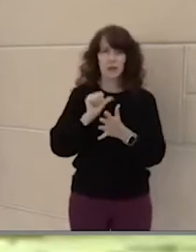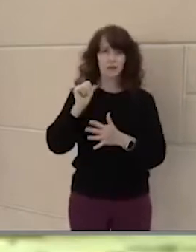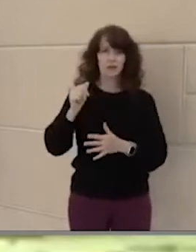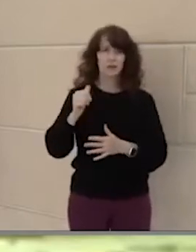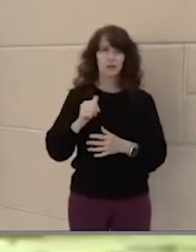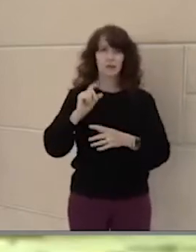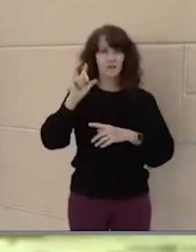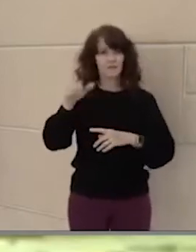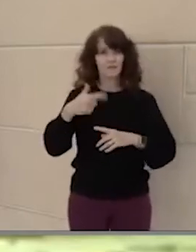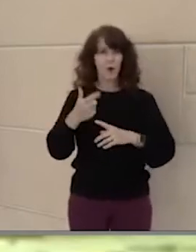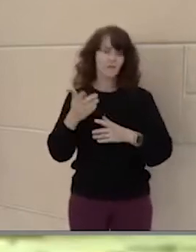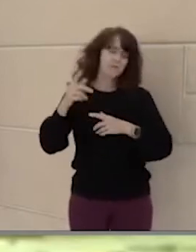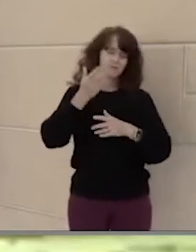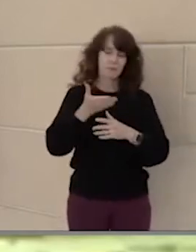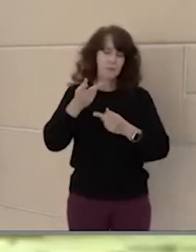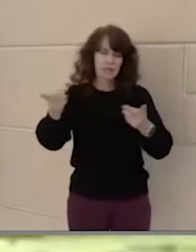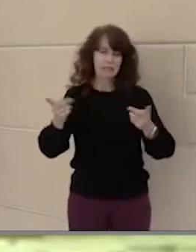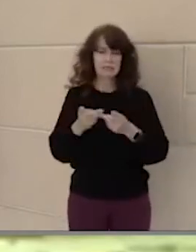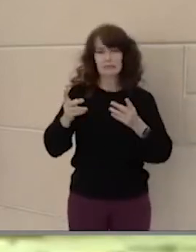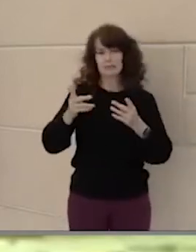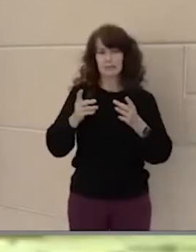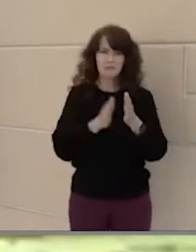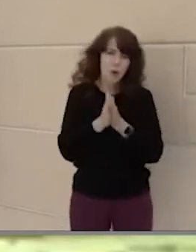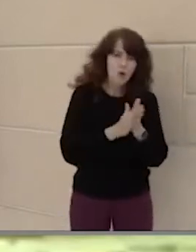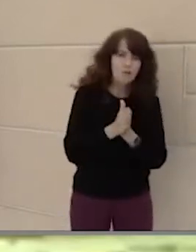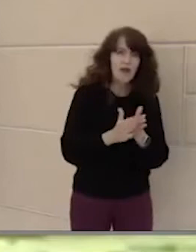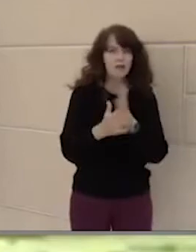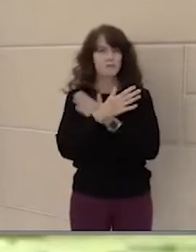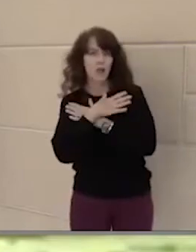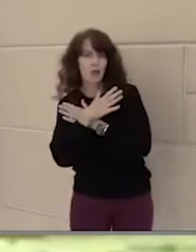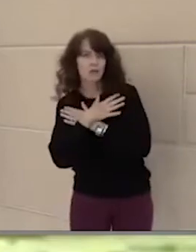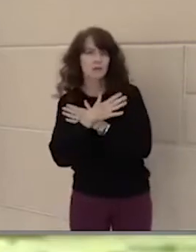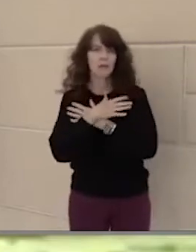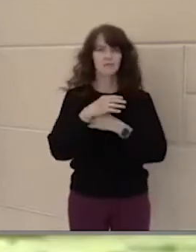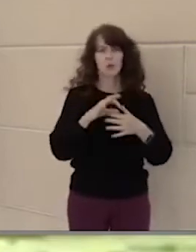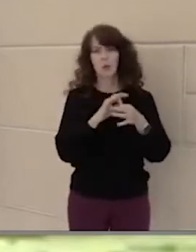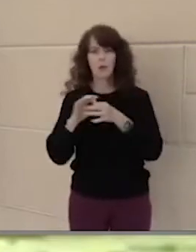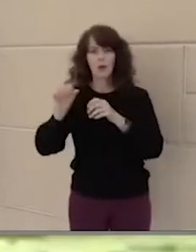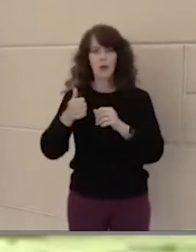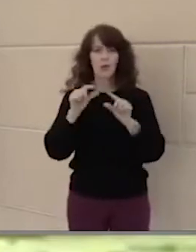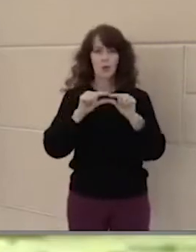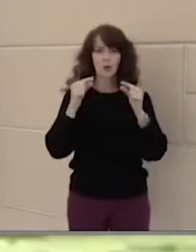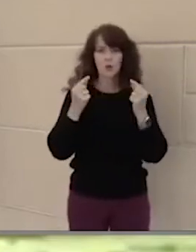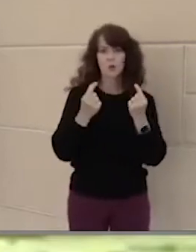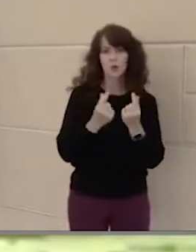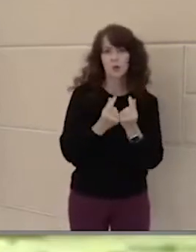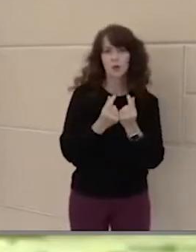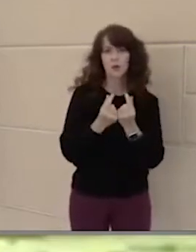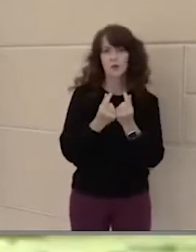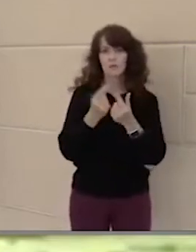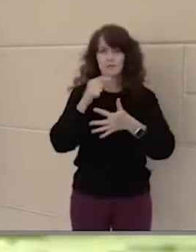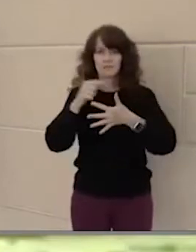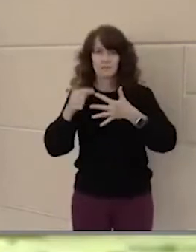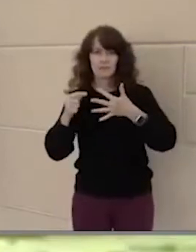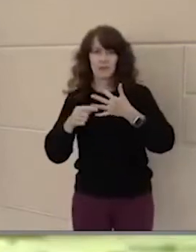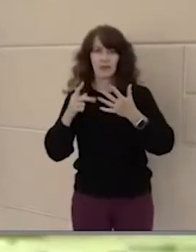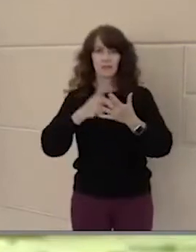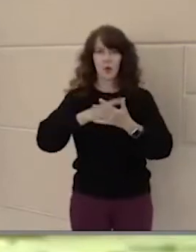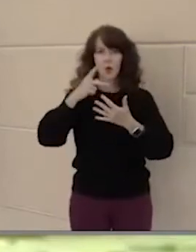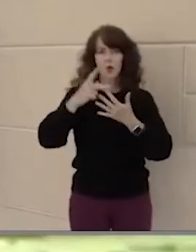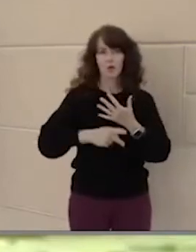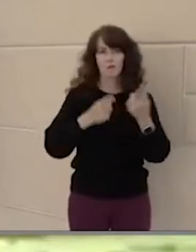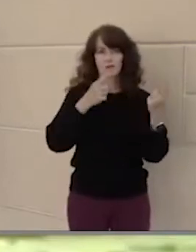and various relaxing and motivating activities created in collaboration with other groups such as the College Readiness Program, the Positive Outlet